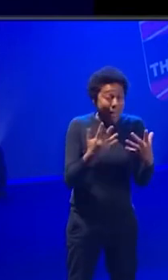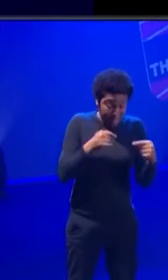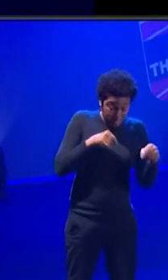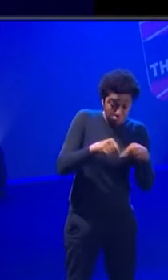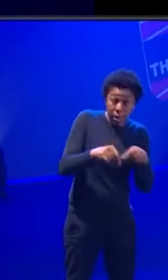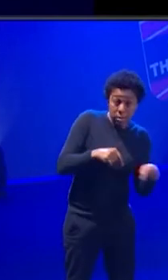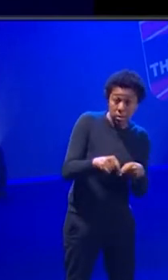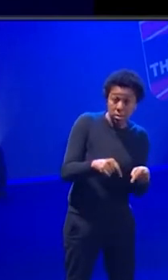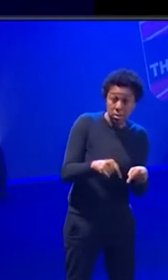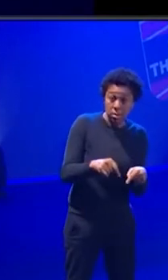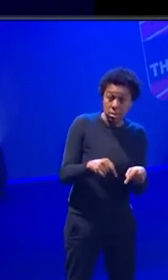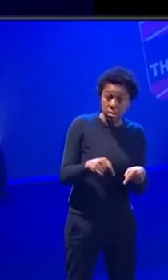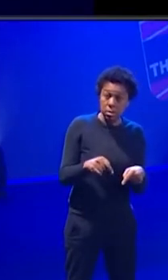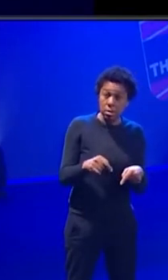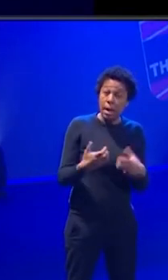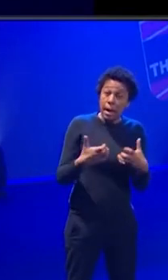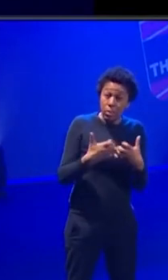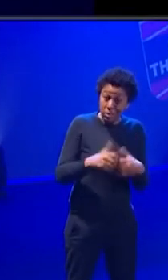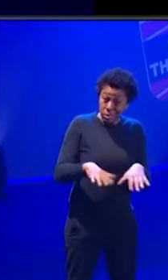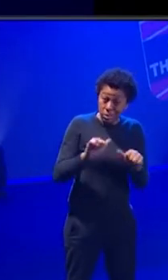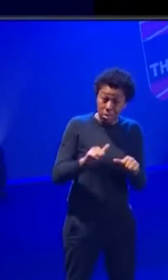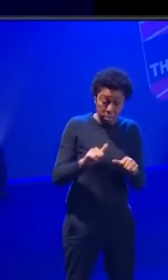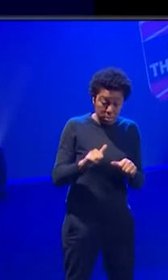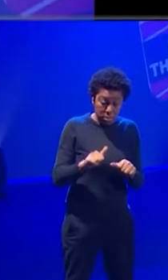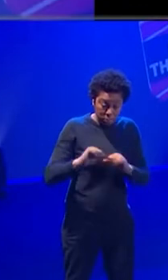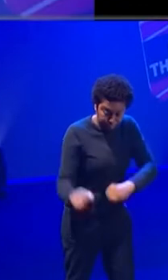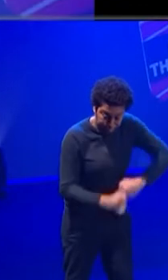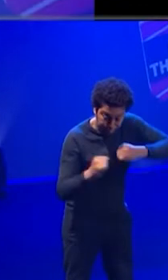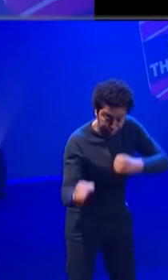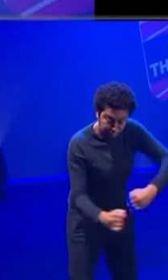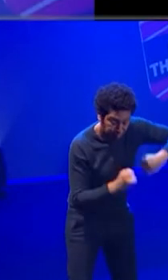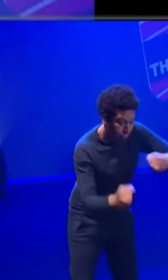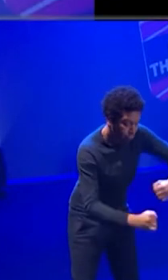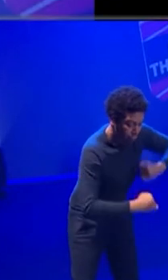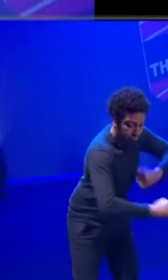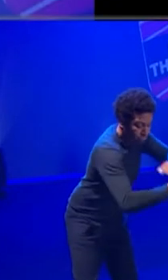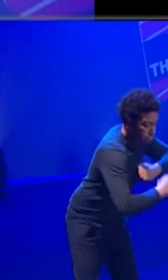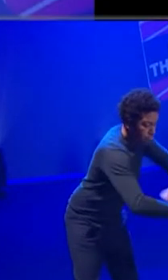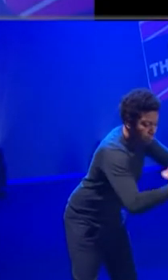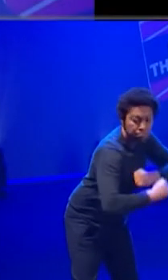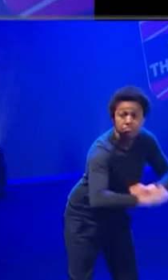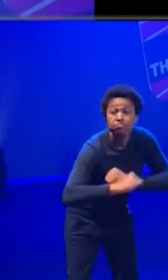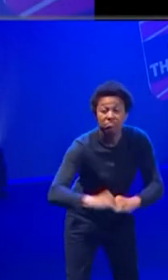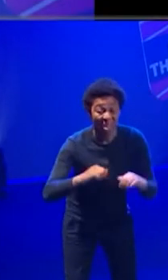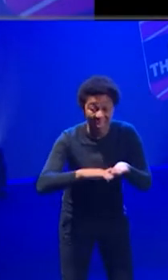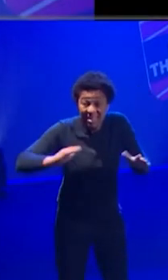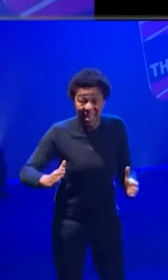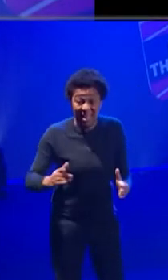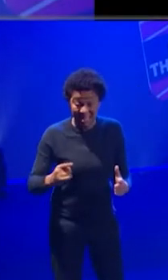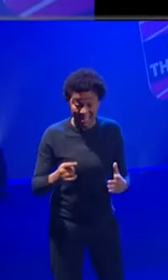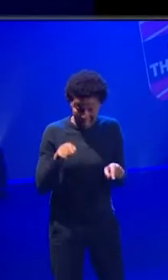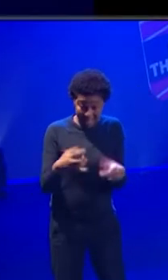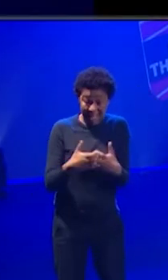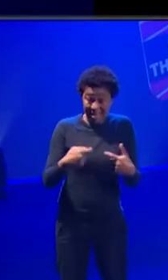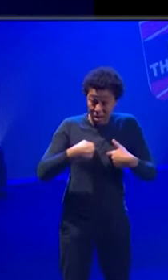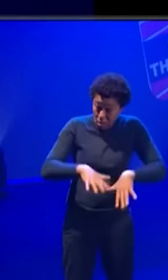those are the jobs that I did. I started sweeping the stage and I now lead sort of, I've now led, had the privilege of